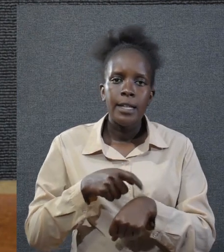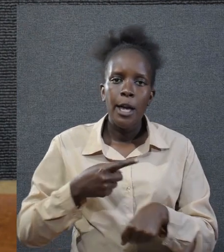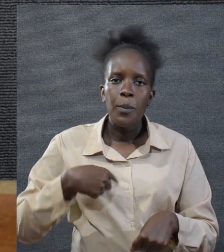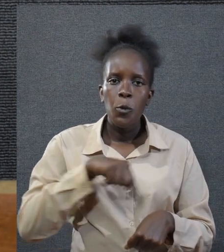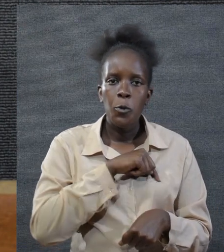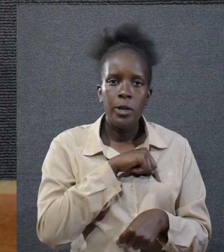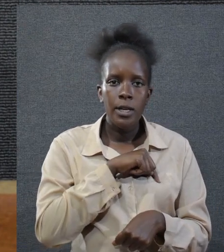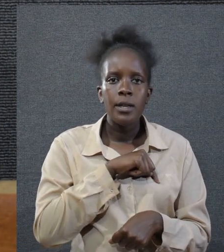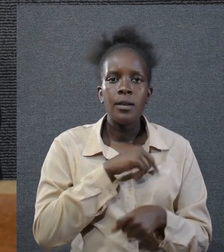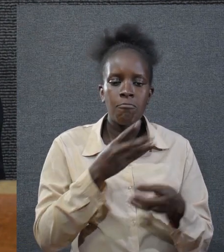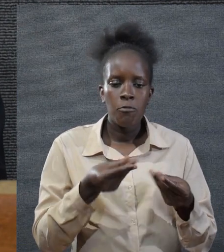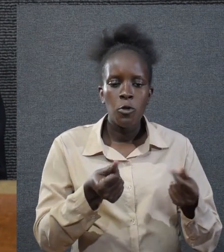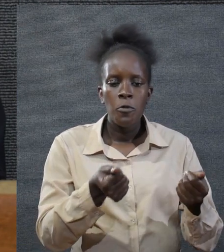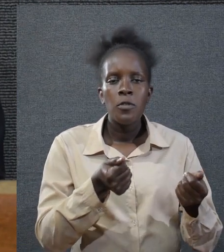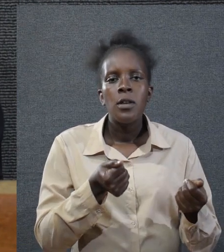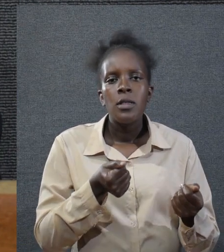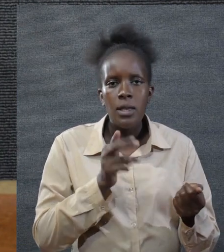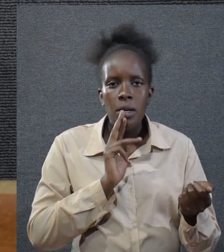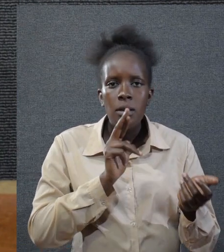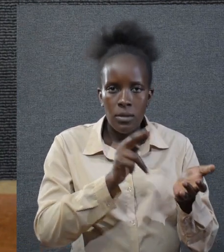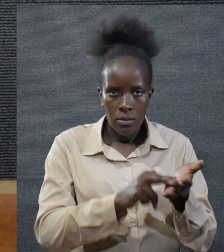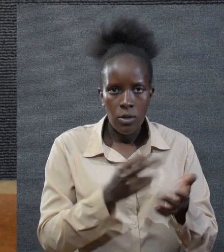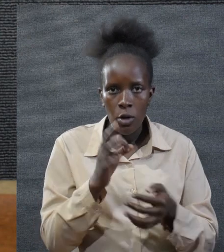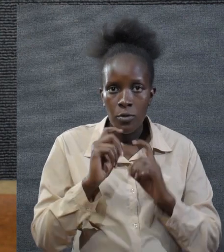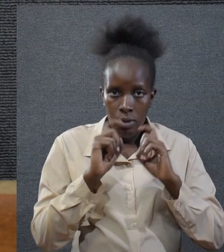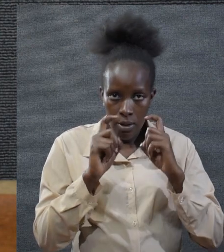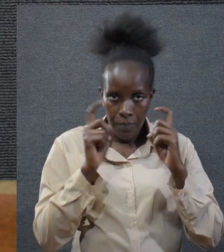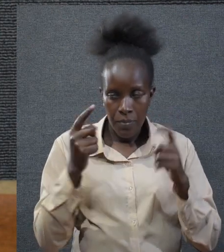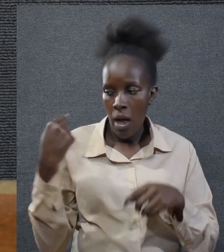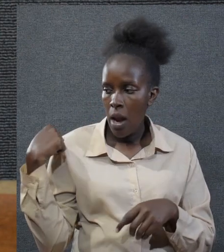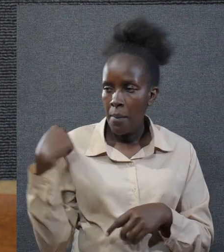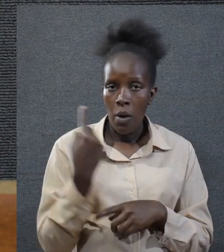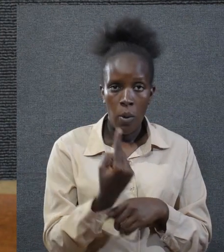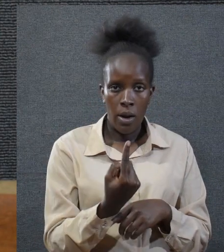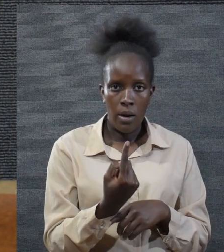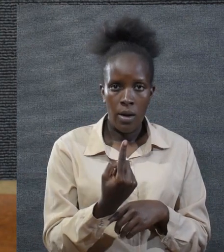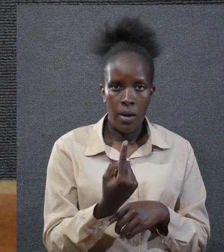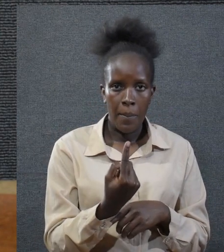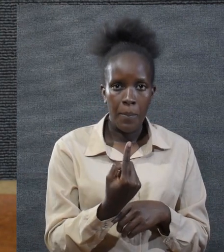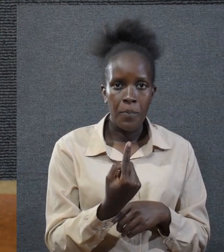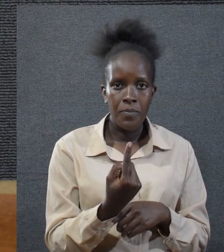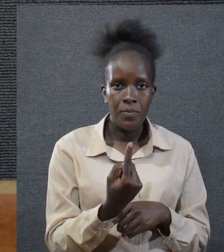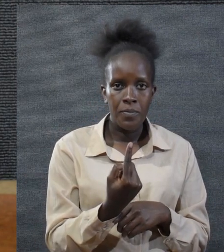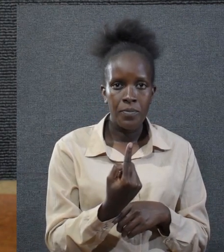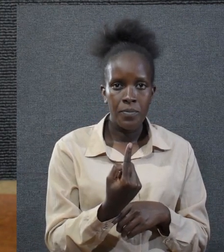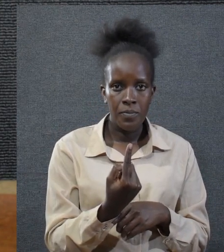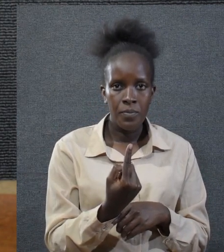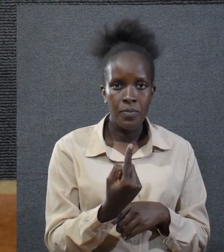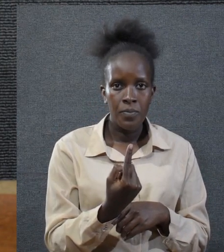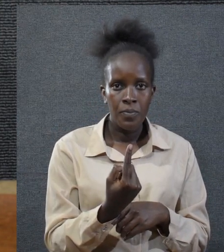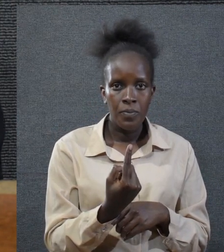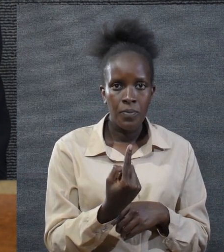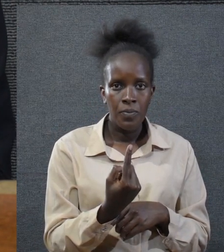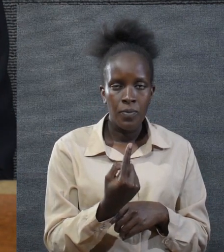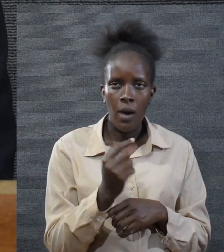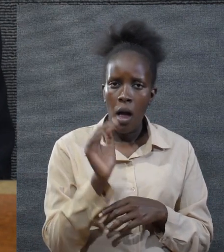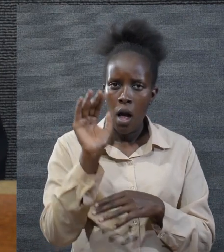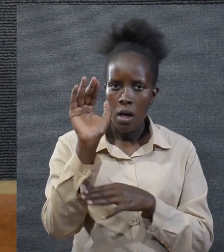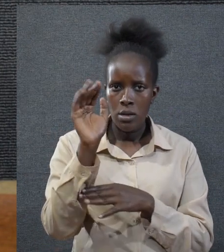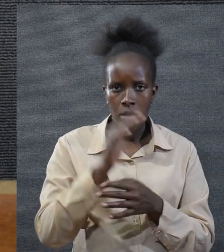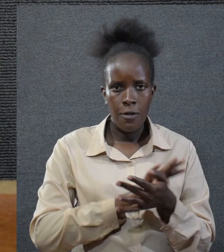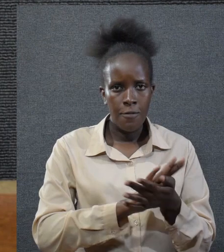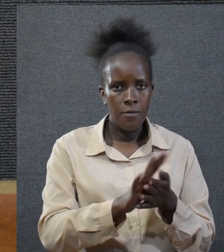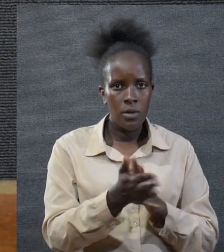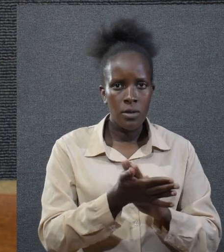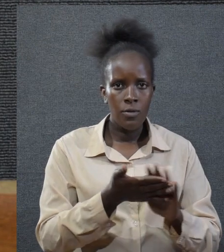do as we deal with the consequence of sin. Number one, the first thing is to